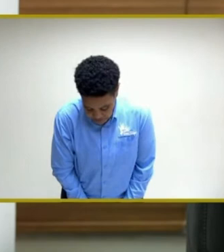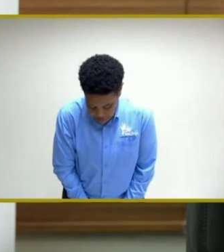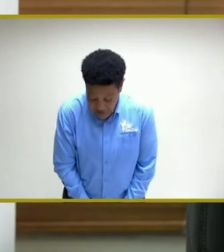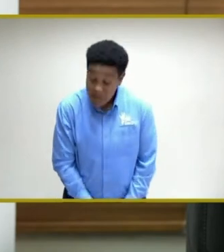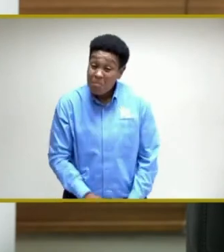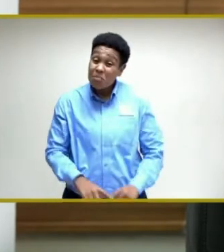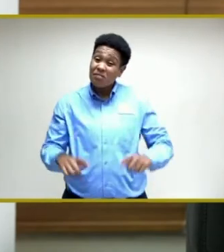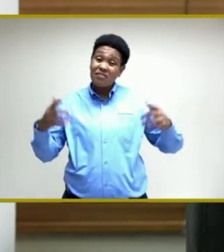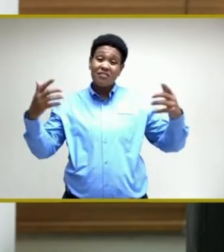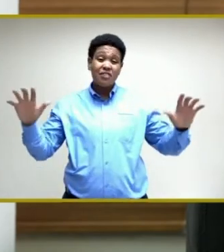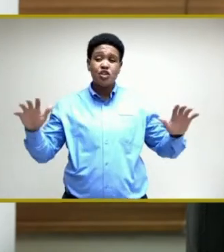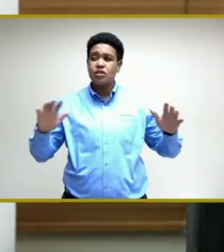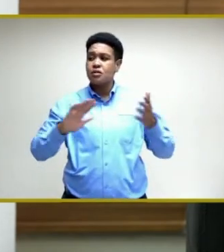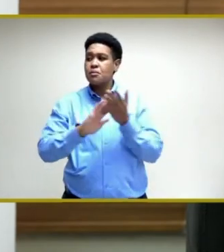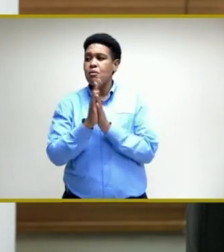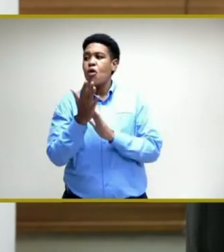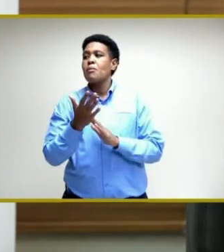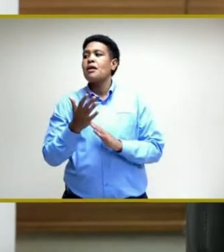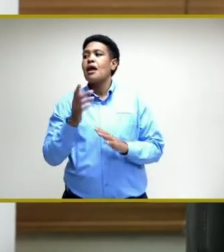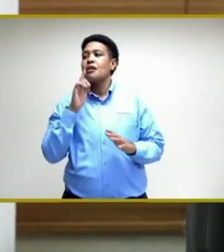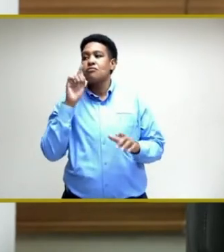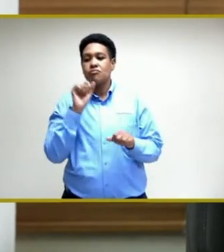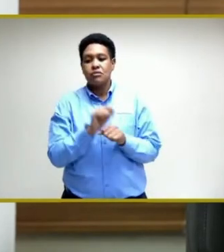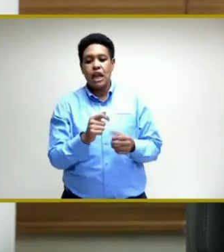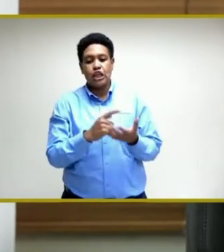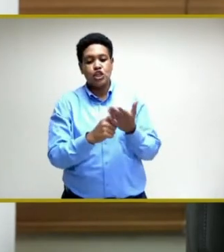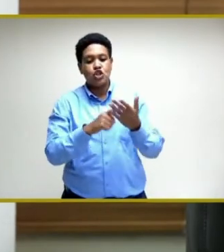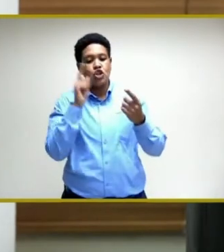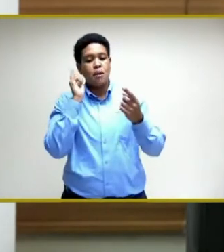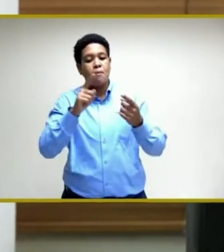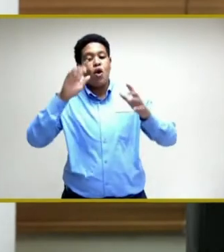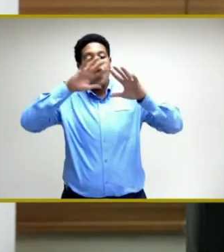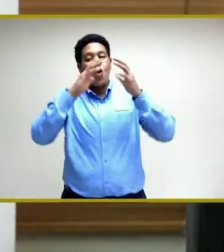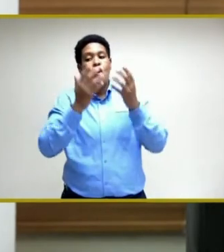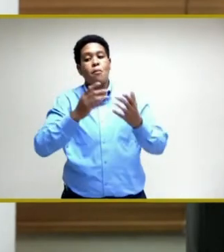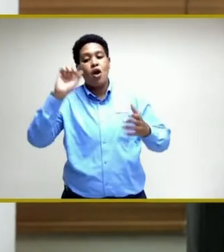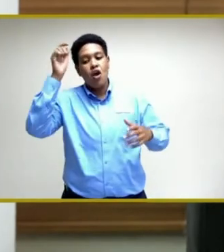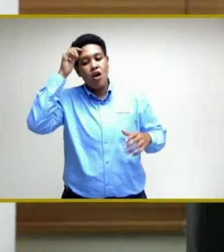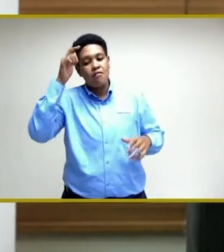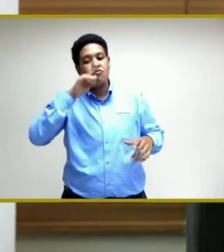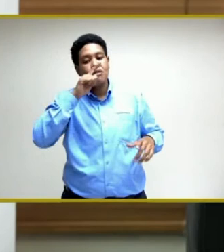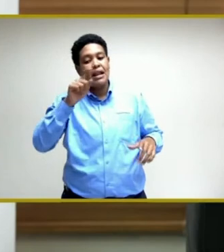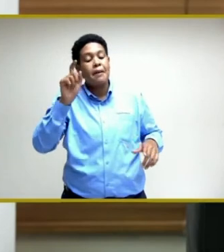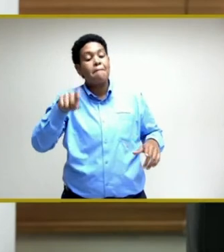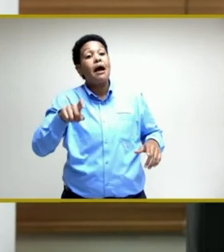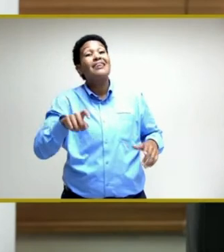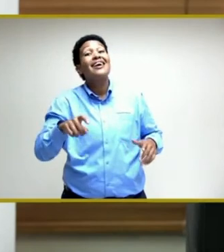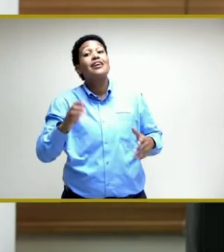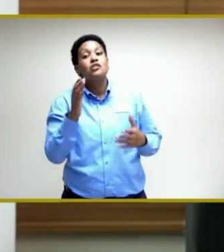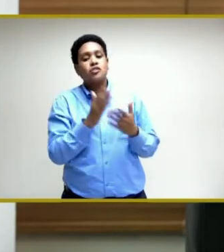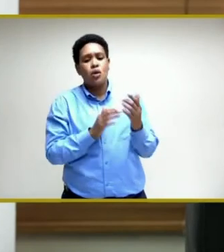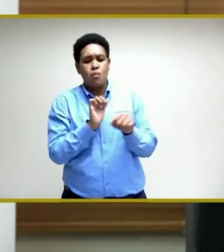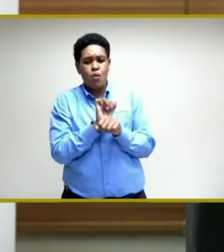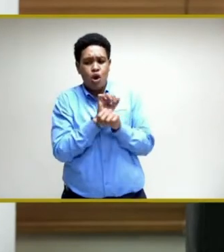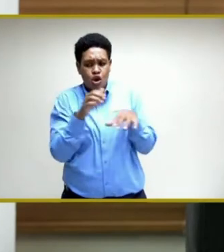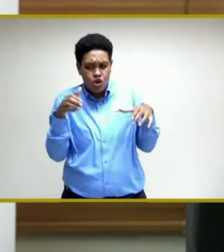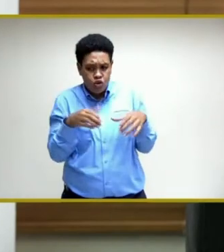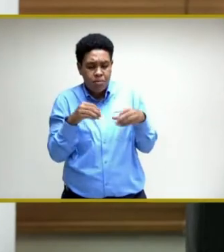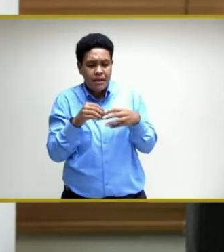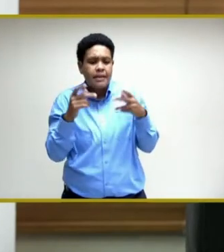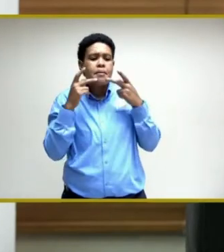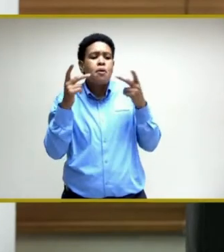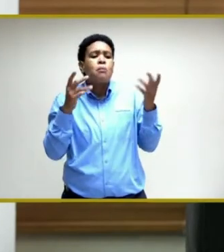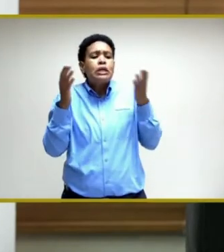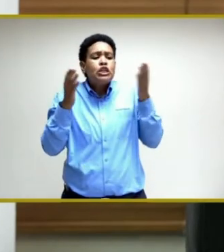become a discussion point globally, and governments have mandated certain working groups within the public